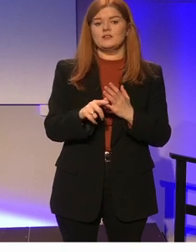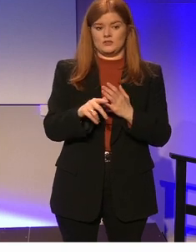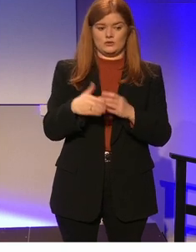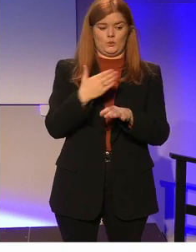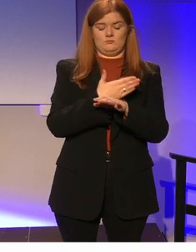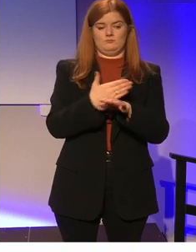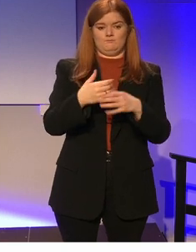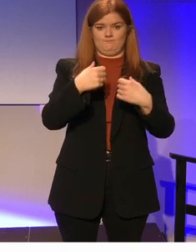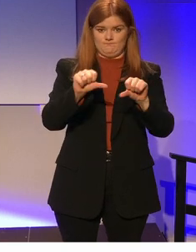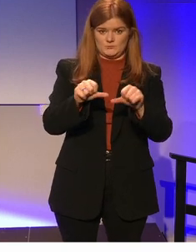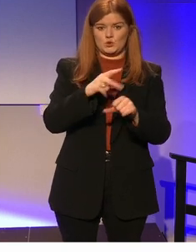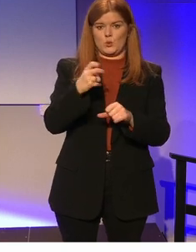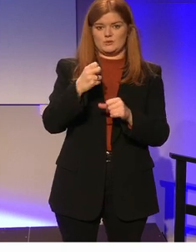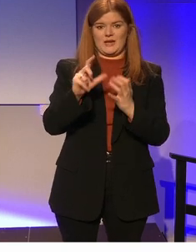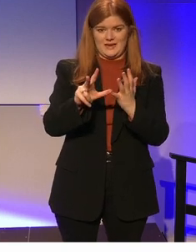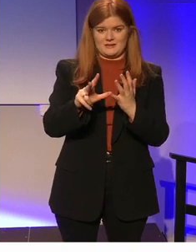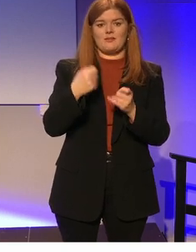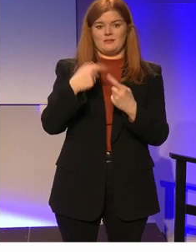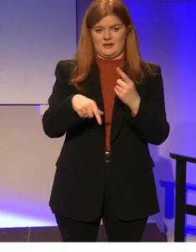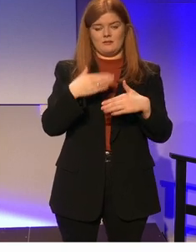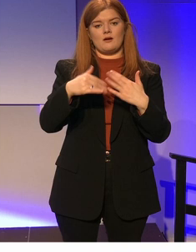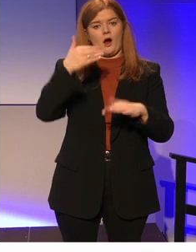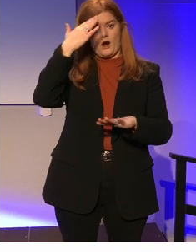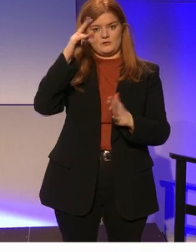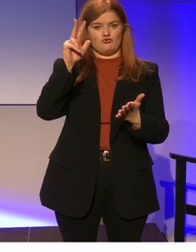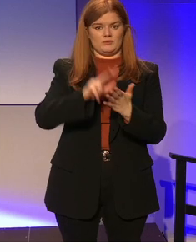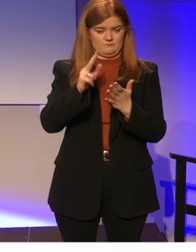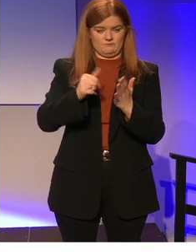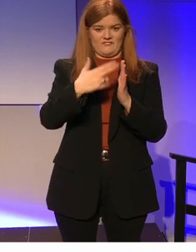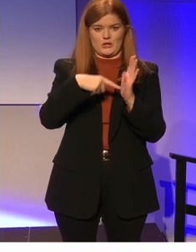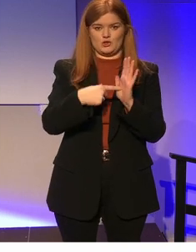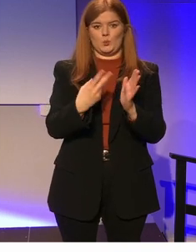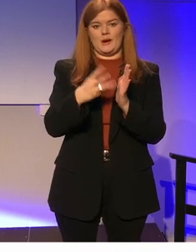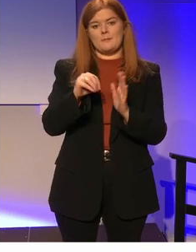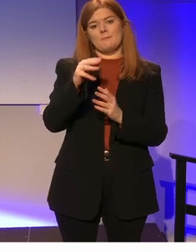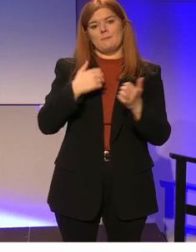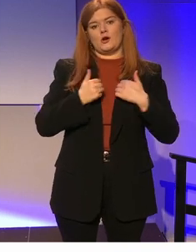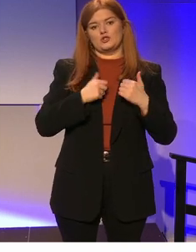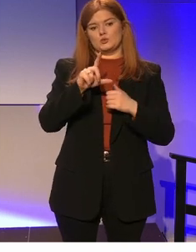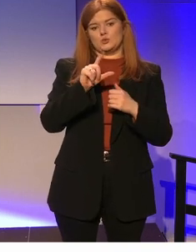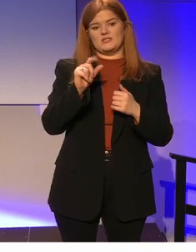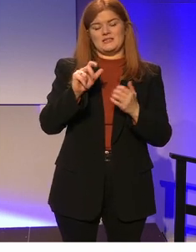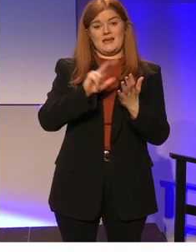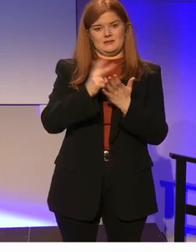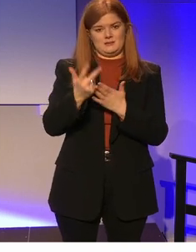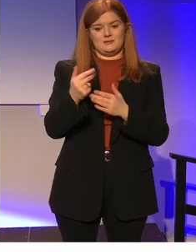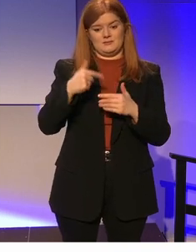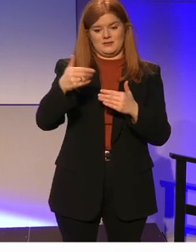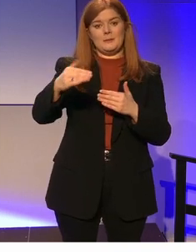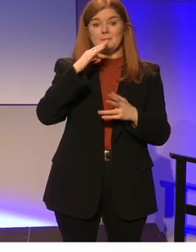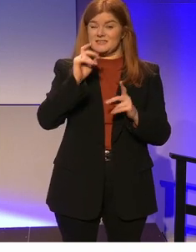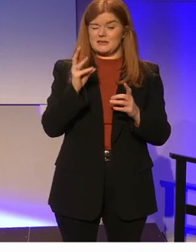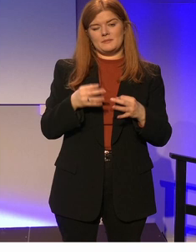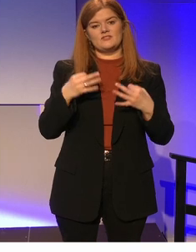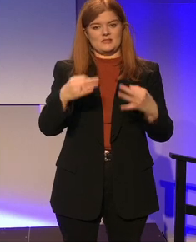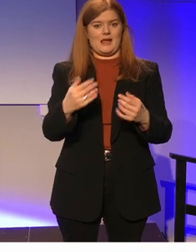came into force in 2008. And subsequently, Ireland ratified the convention in March 2018. So there was